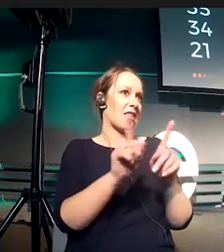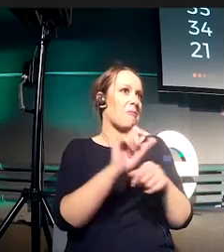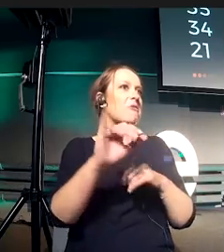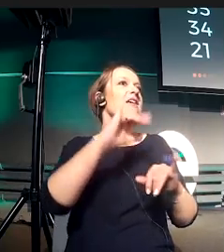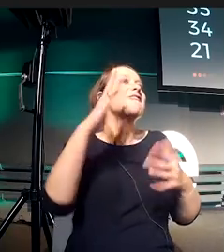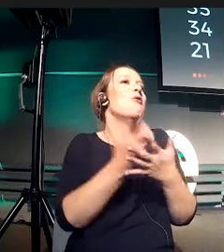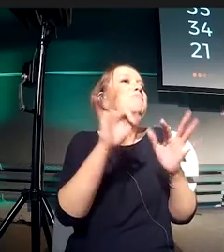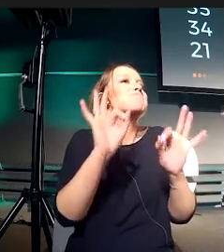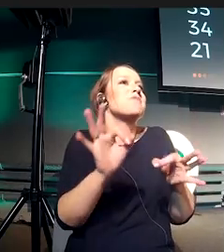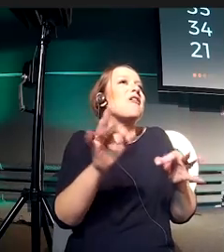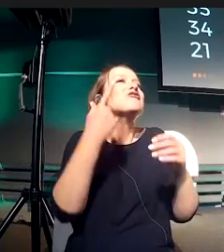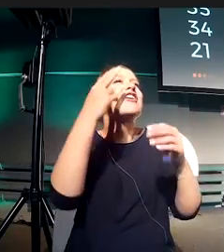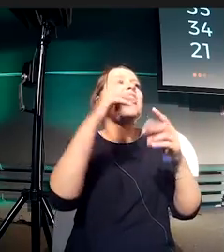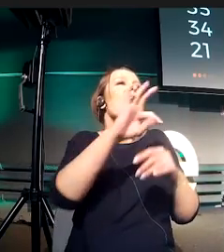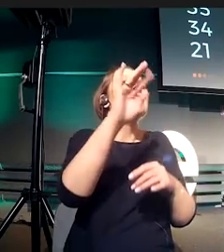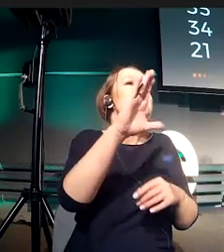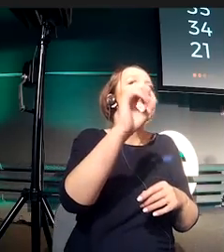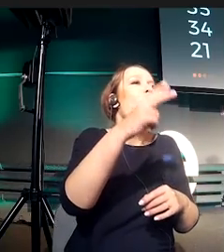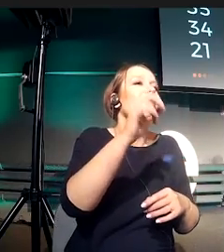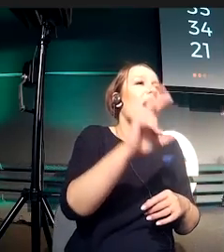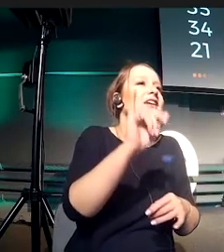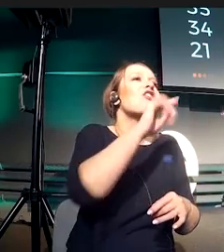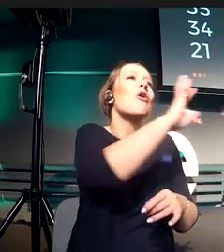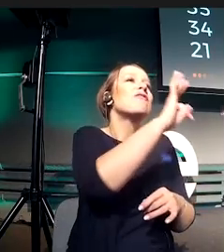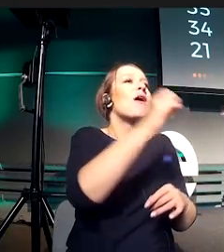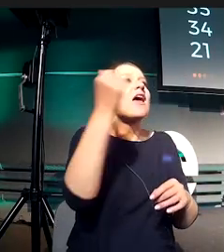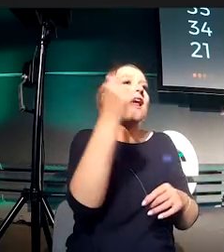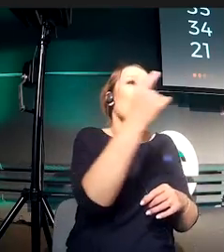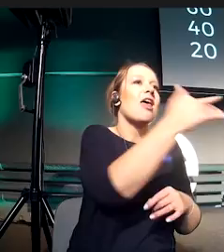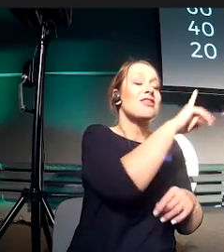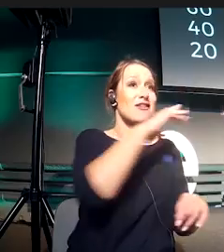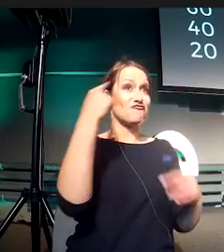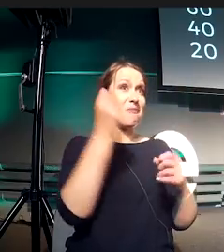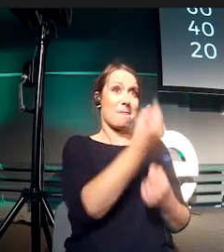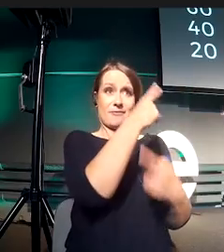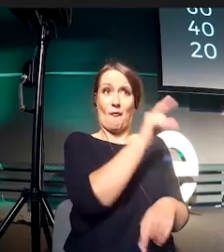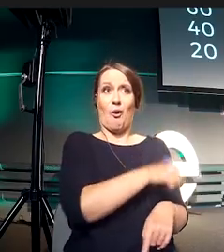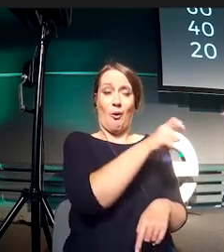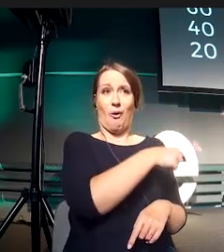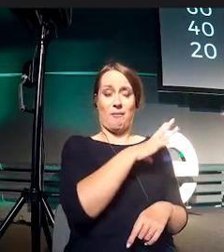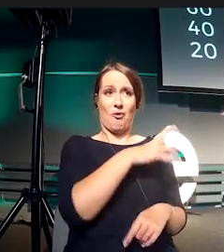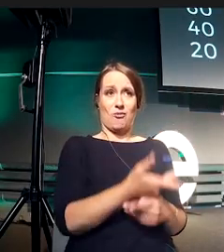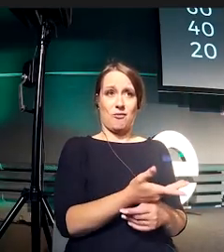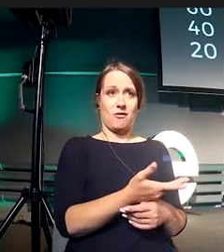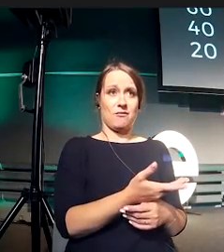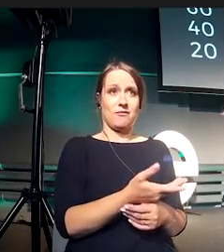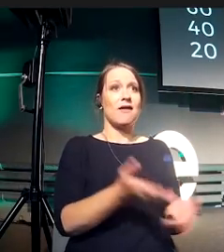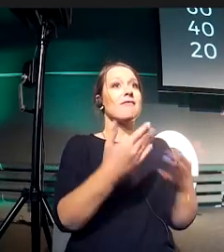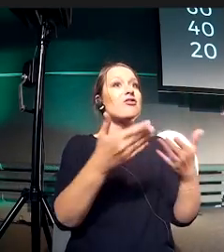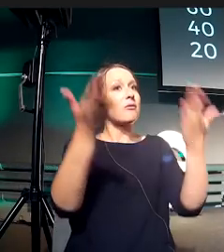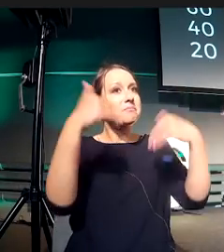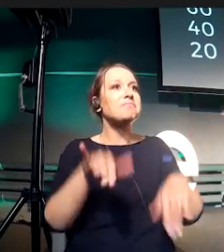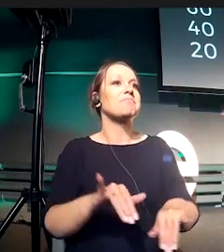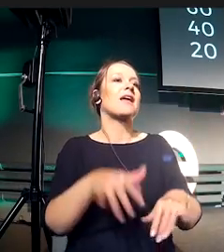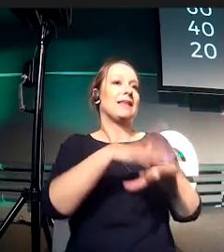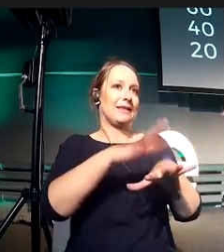will give you the good jumps. And this is just like another system of using what a lot of people do,